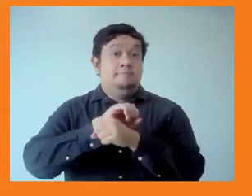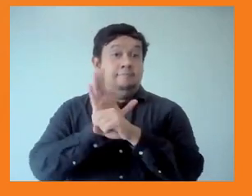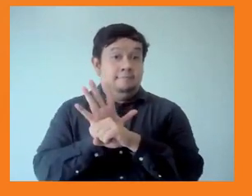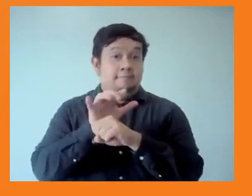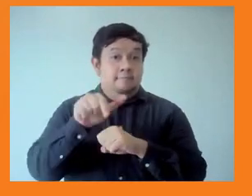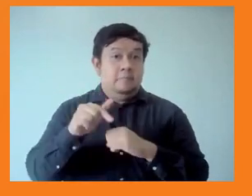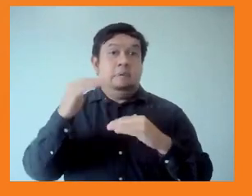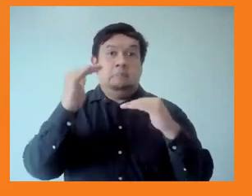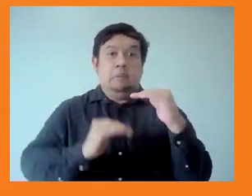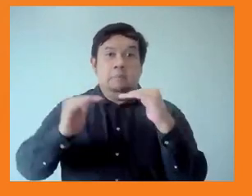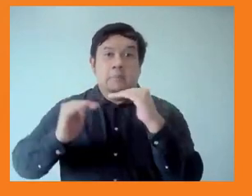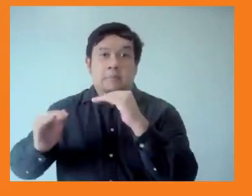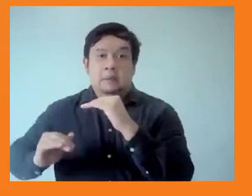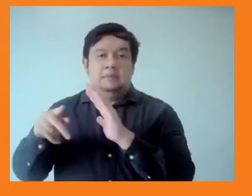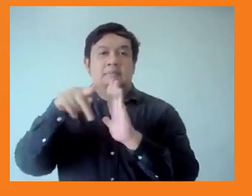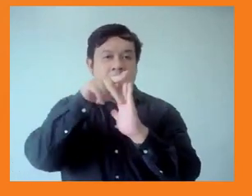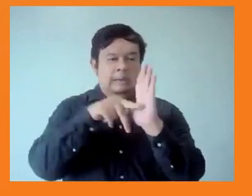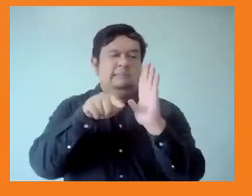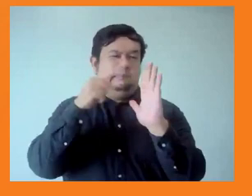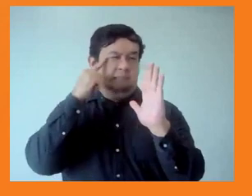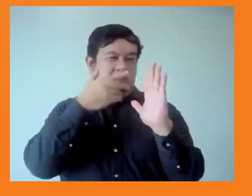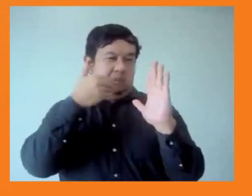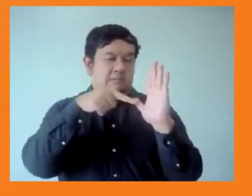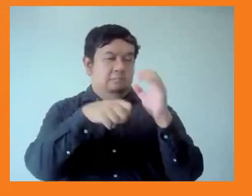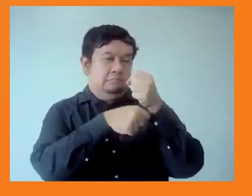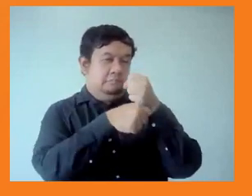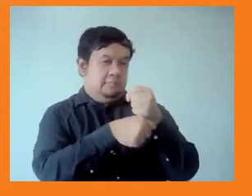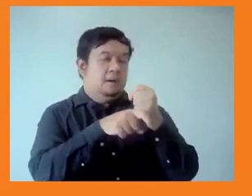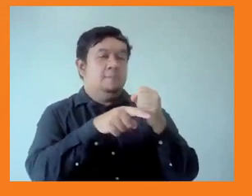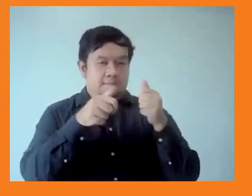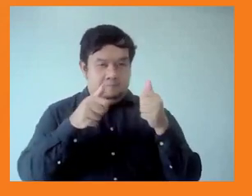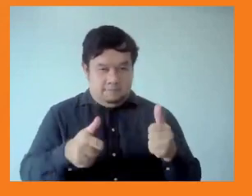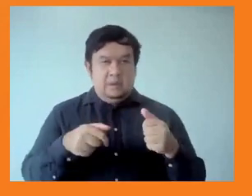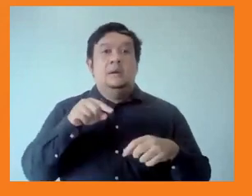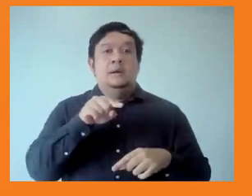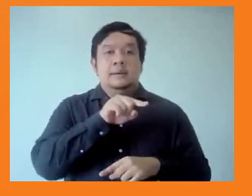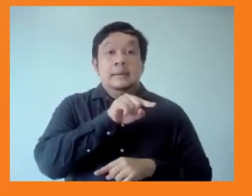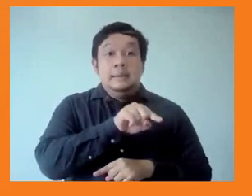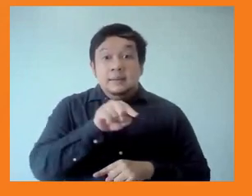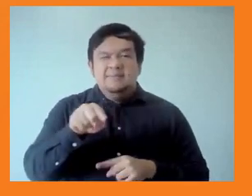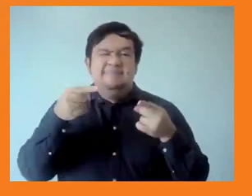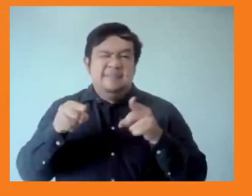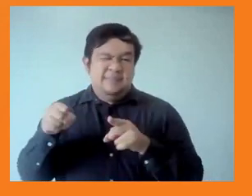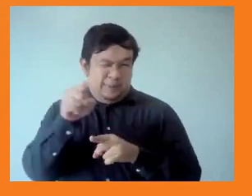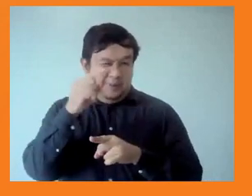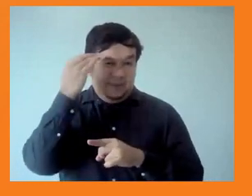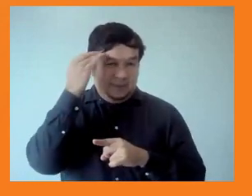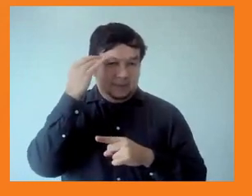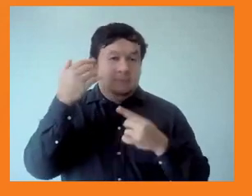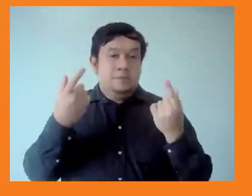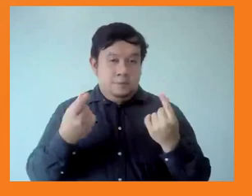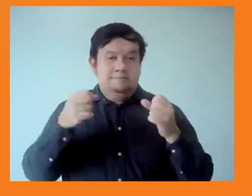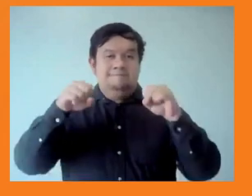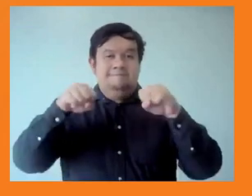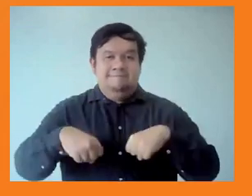of multiple crises, some governments are actually showing that another way is possible, that the road to greater equality is a